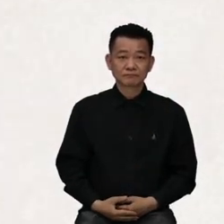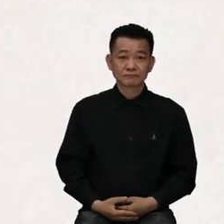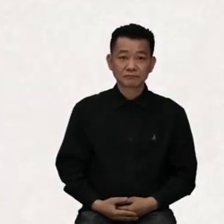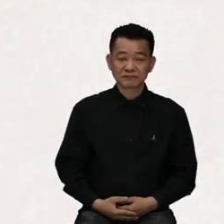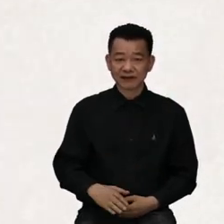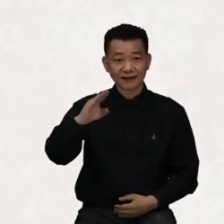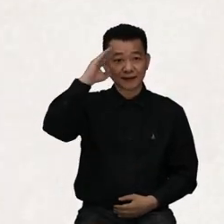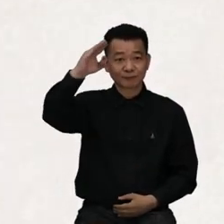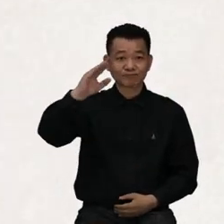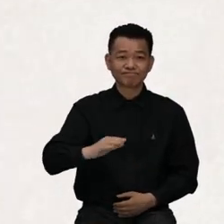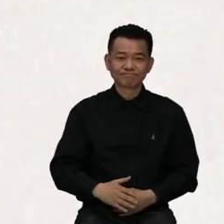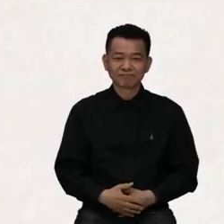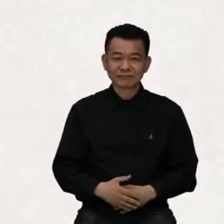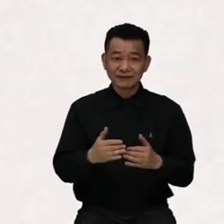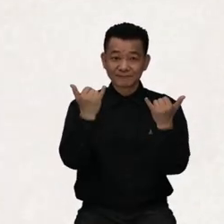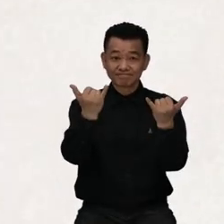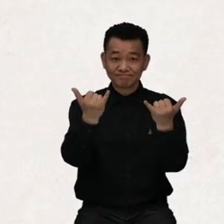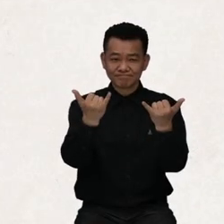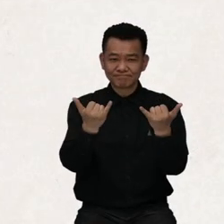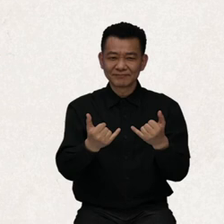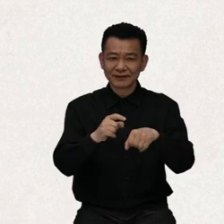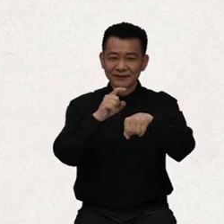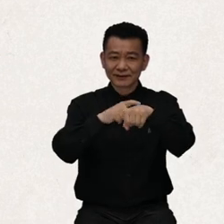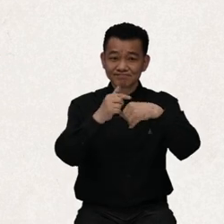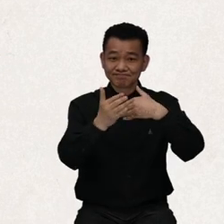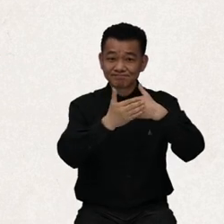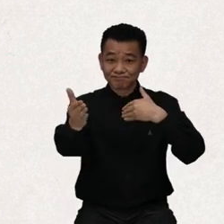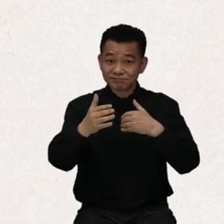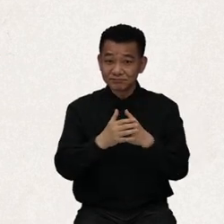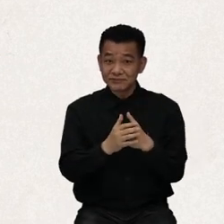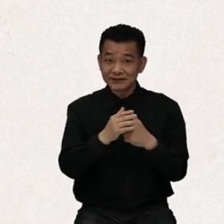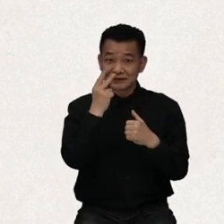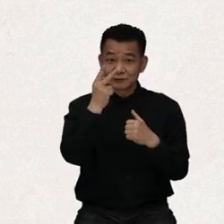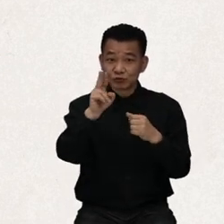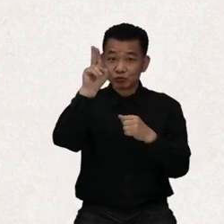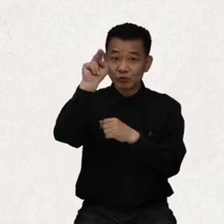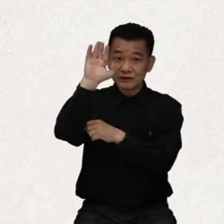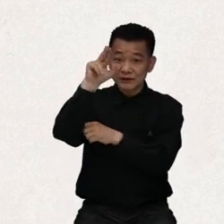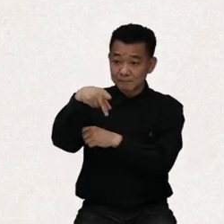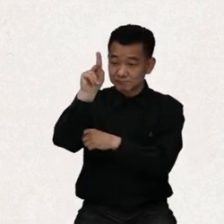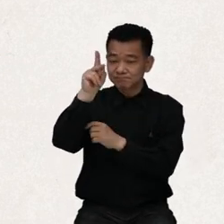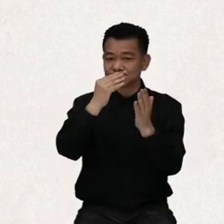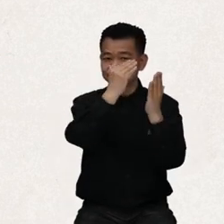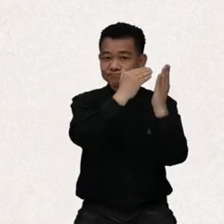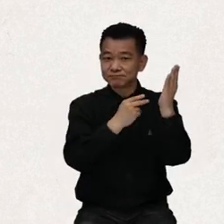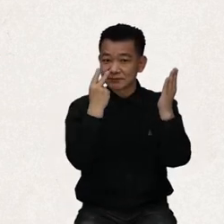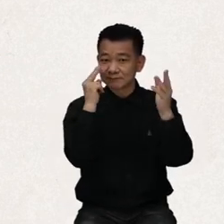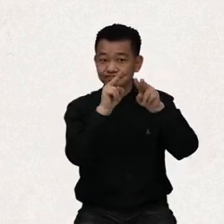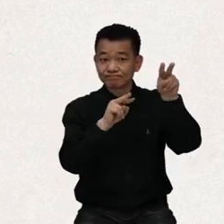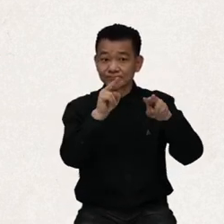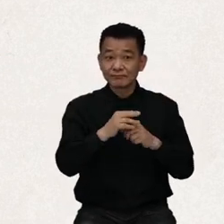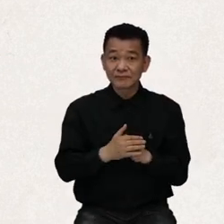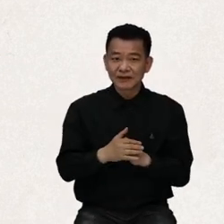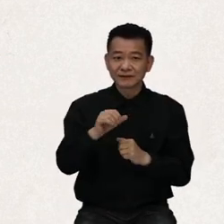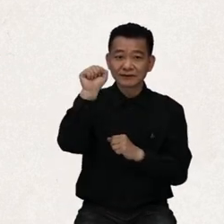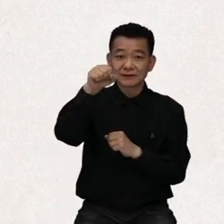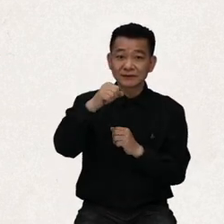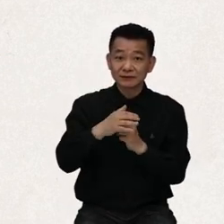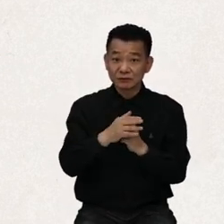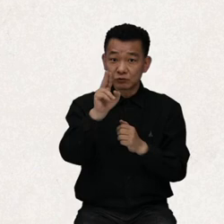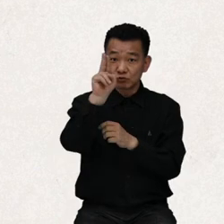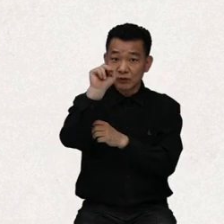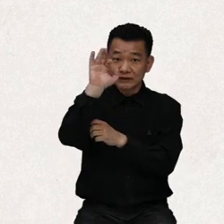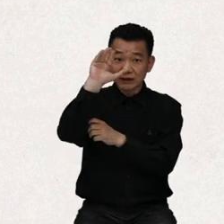Hello. From now on, we are going to start learning about the UN CRPD. Yes, I am